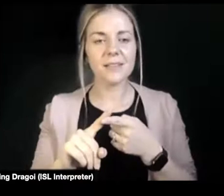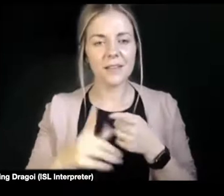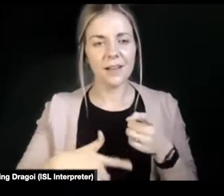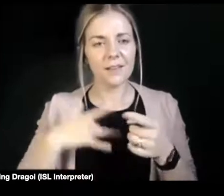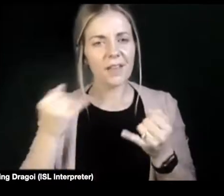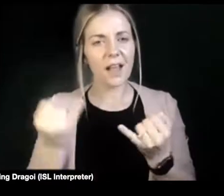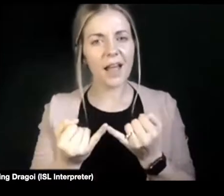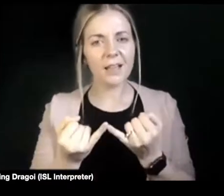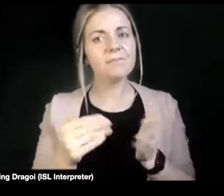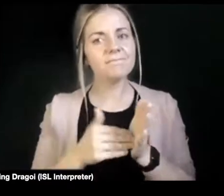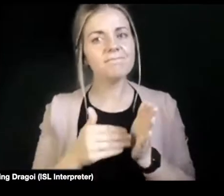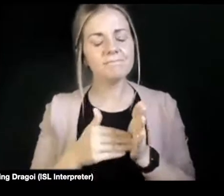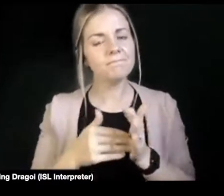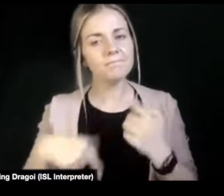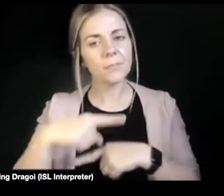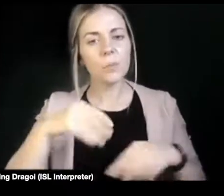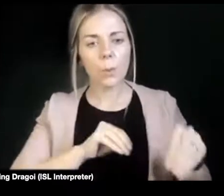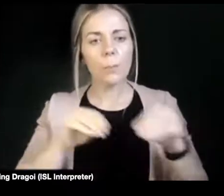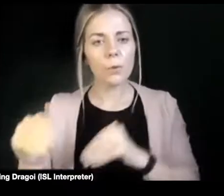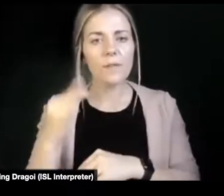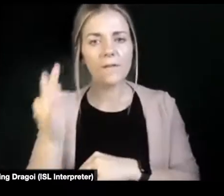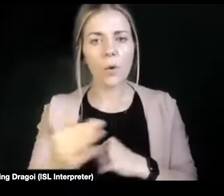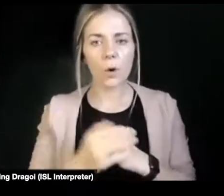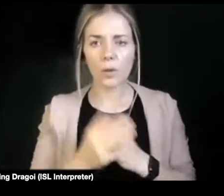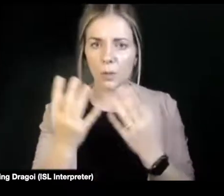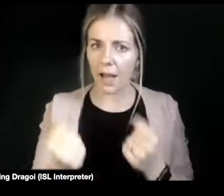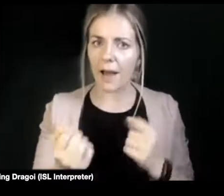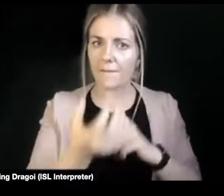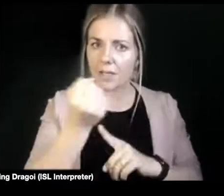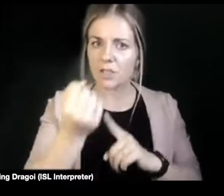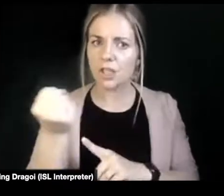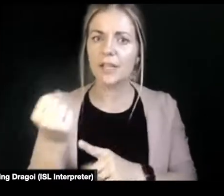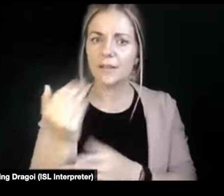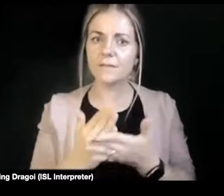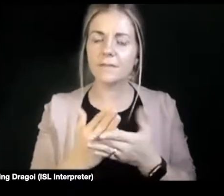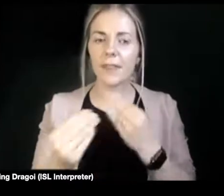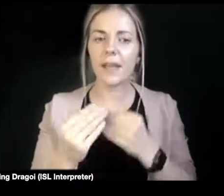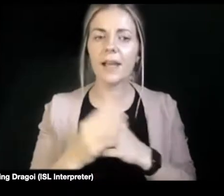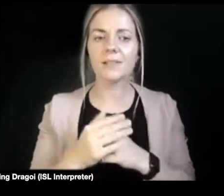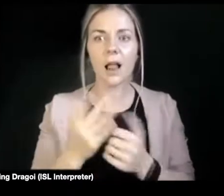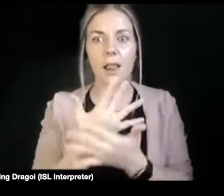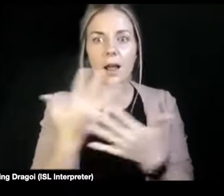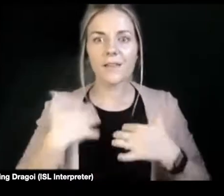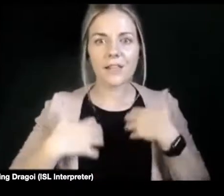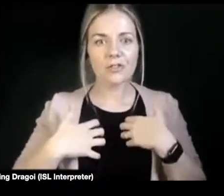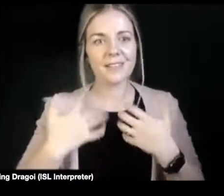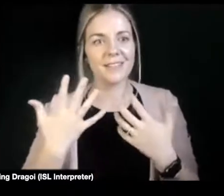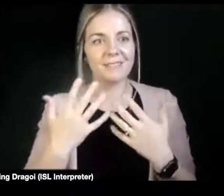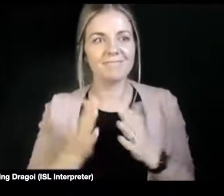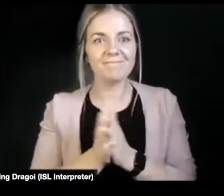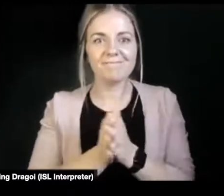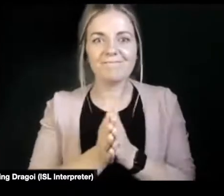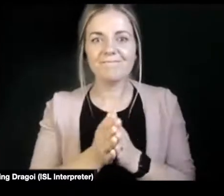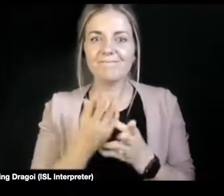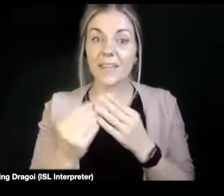actually moving forward. We have achieved things. There's a lot of interesting, exciting things happening at the moment in that